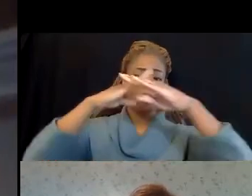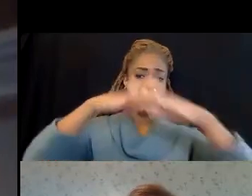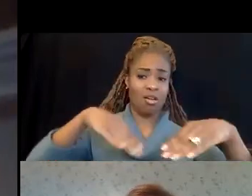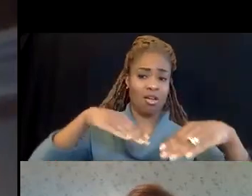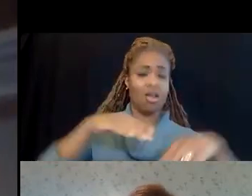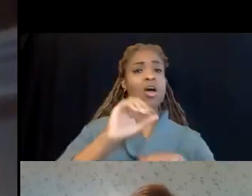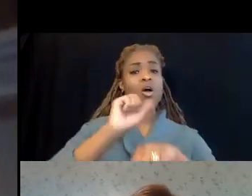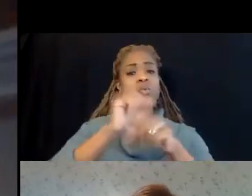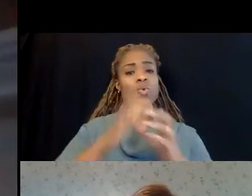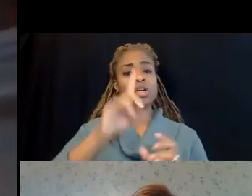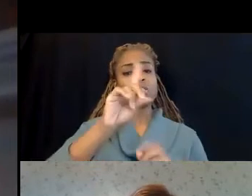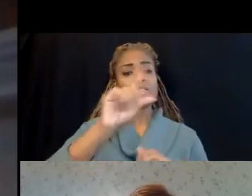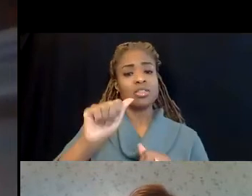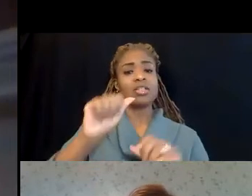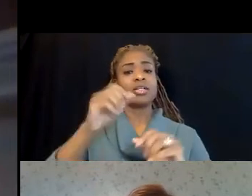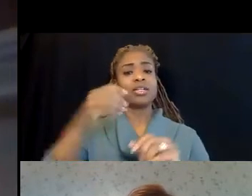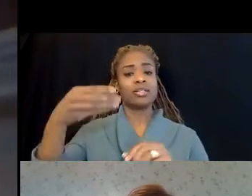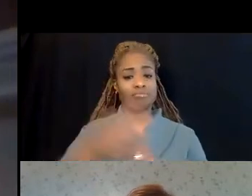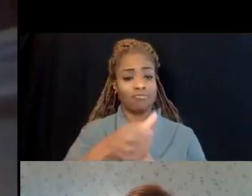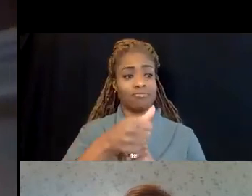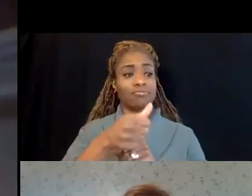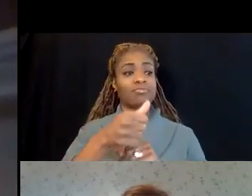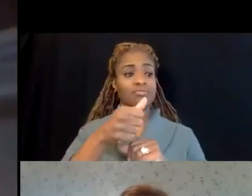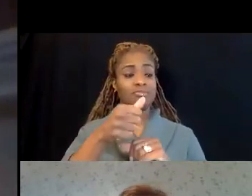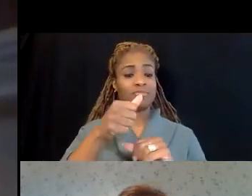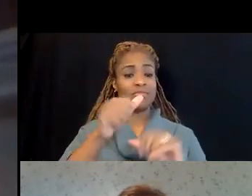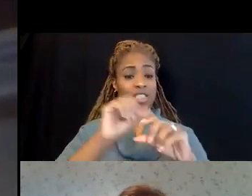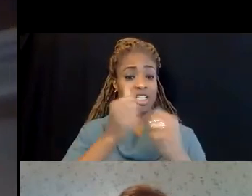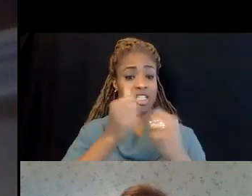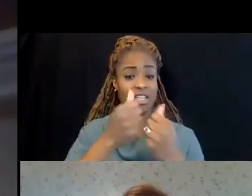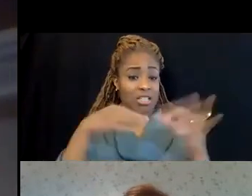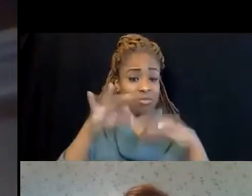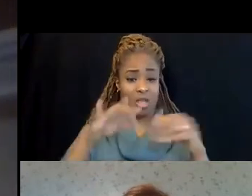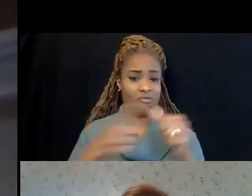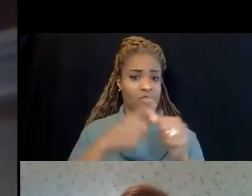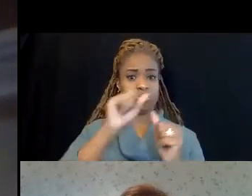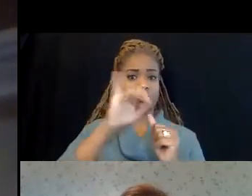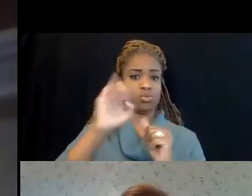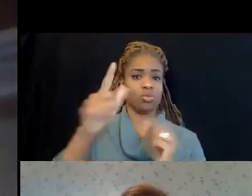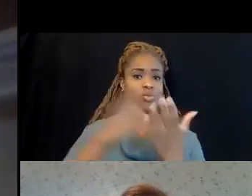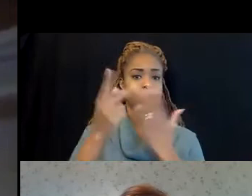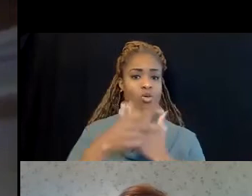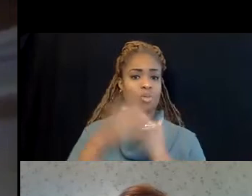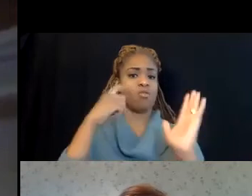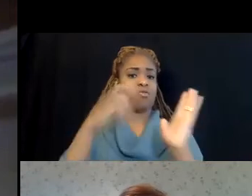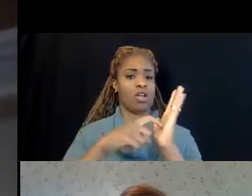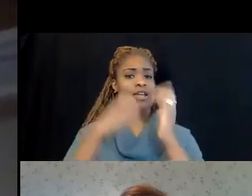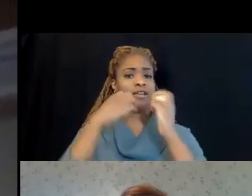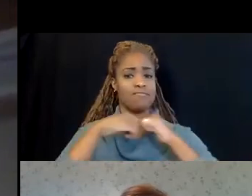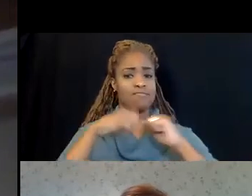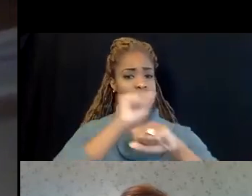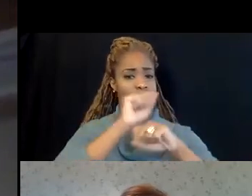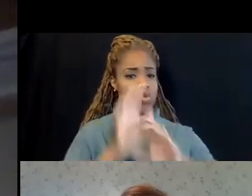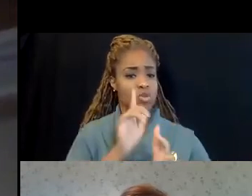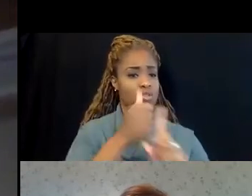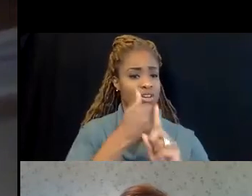disability compensation agency explained that it was the first social program to recognize the value of workers with limitations